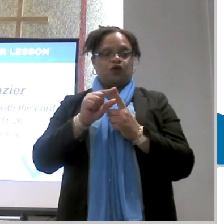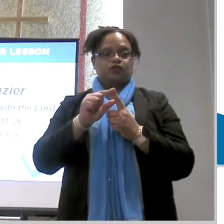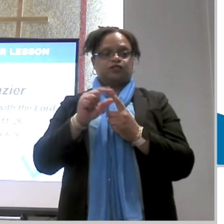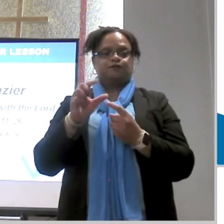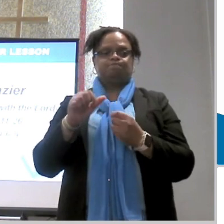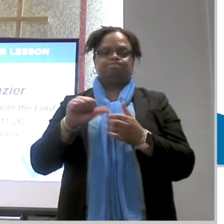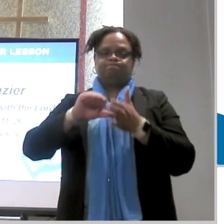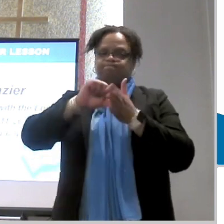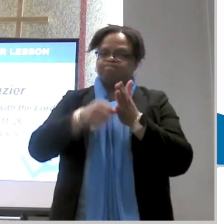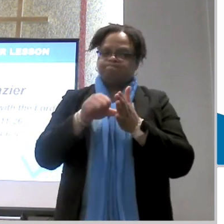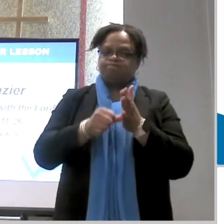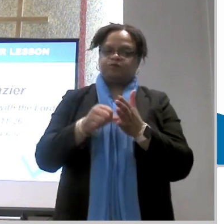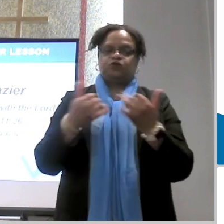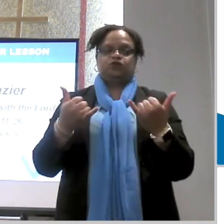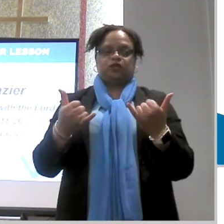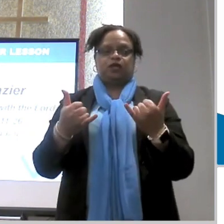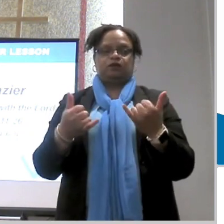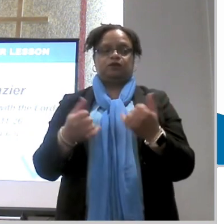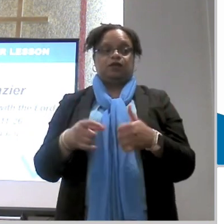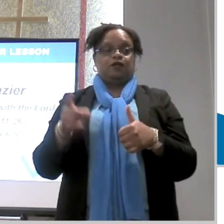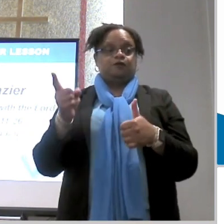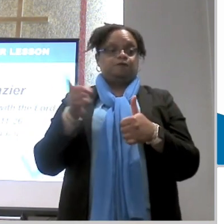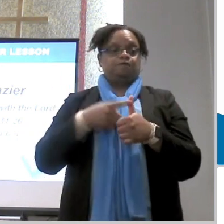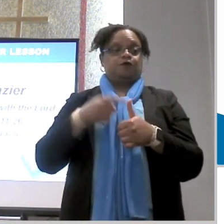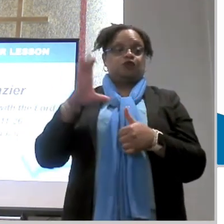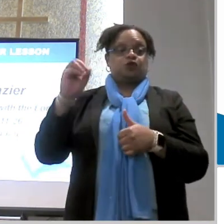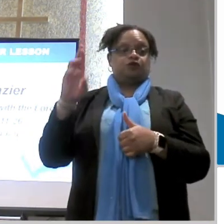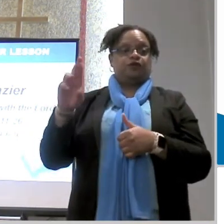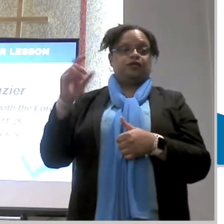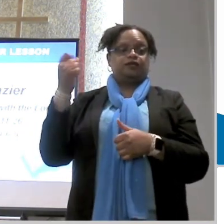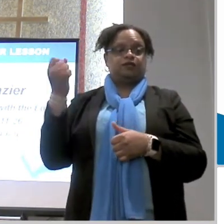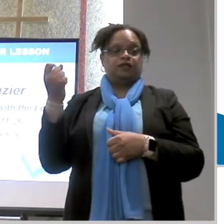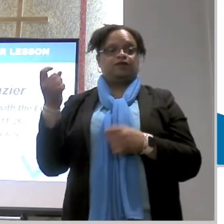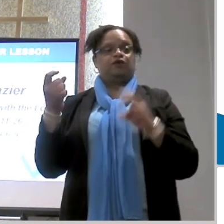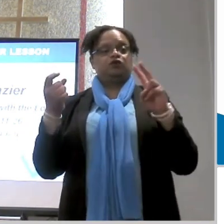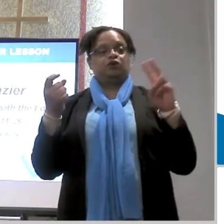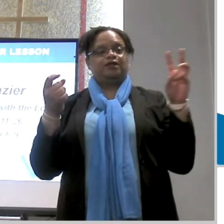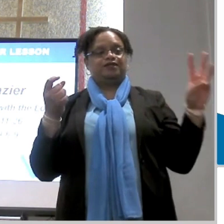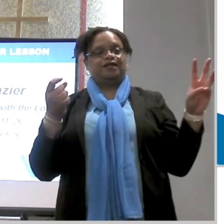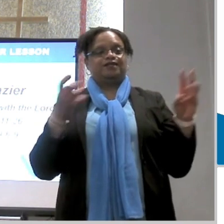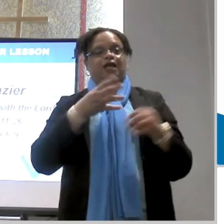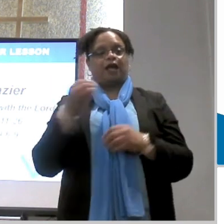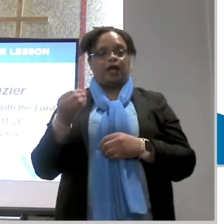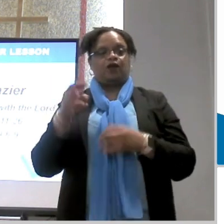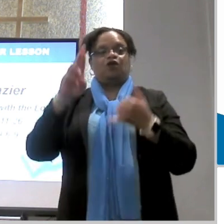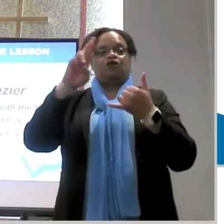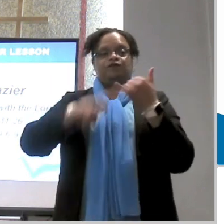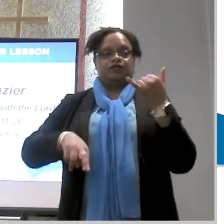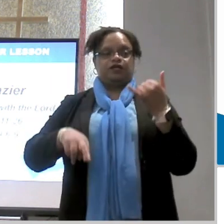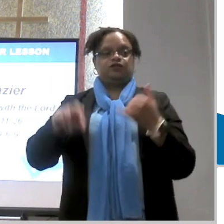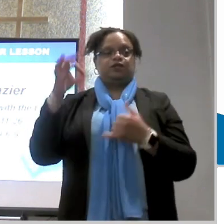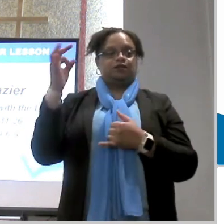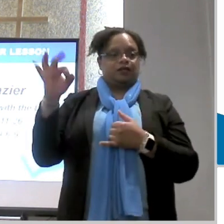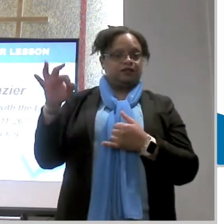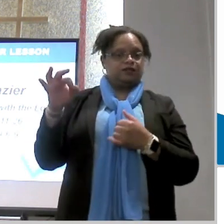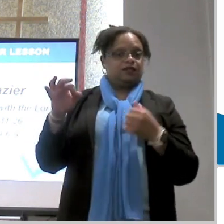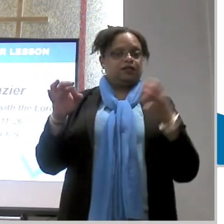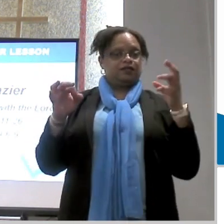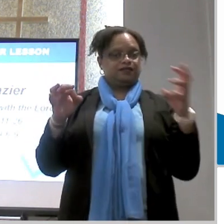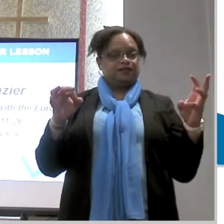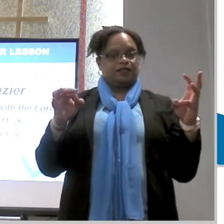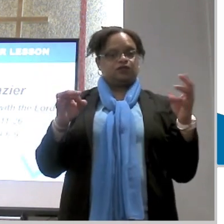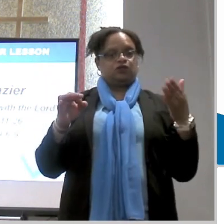one of which we have heard multiple times which is first corinthians 11 26 and revelations 19 6 and 9